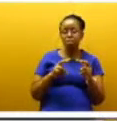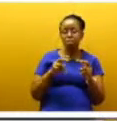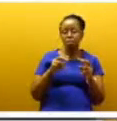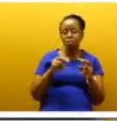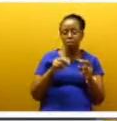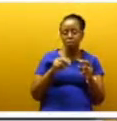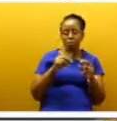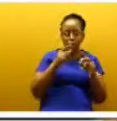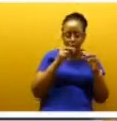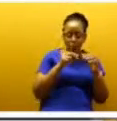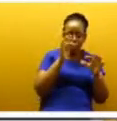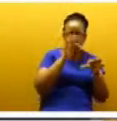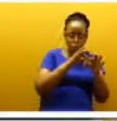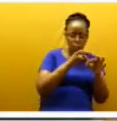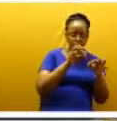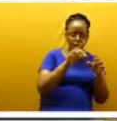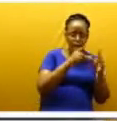shortly,